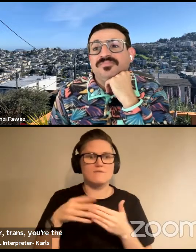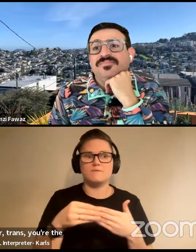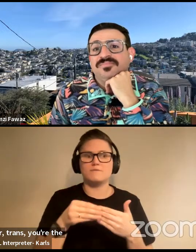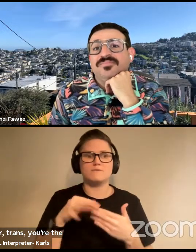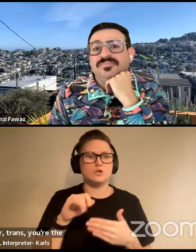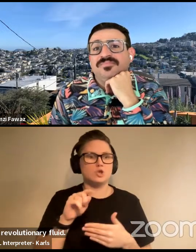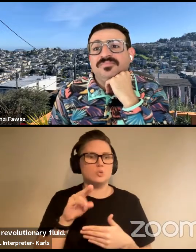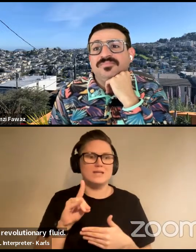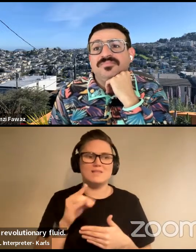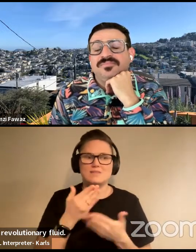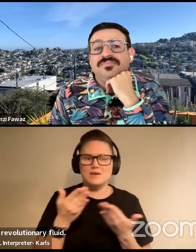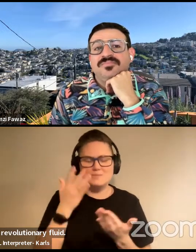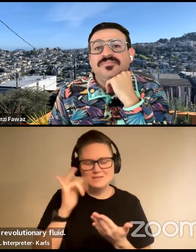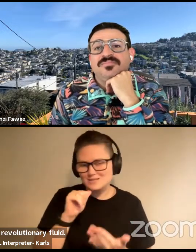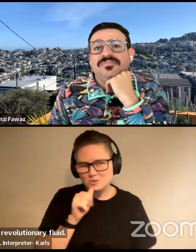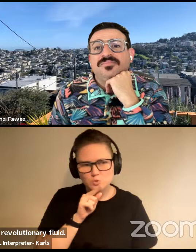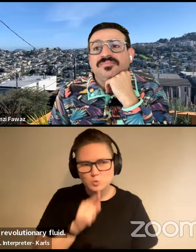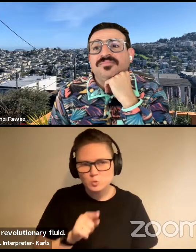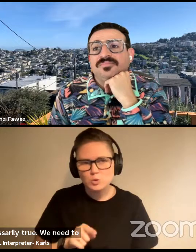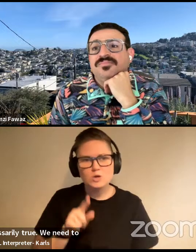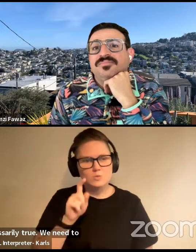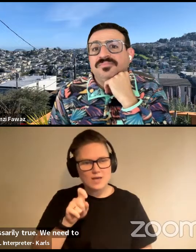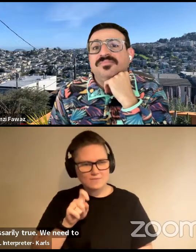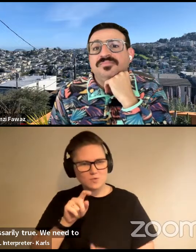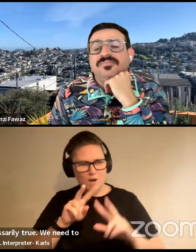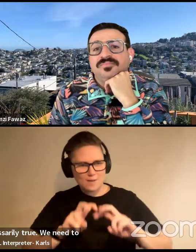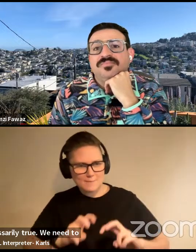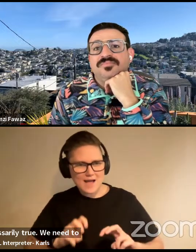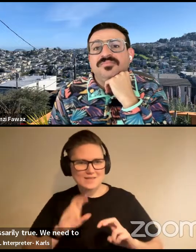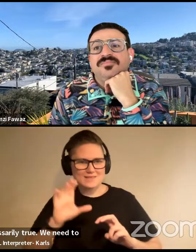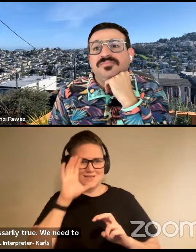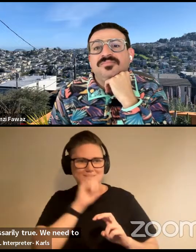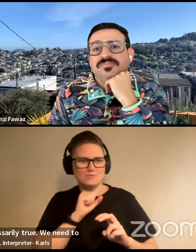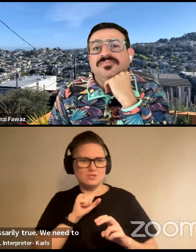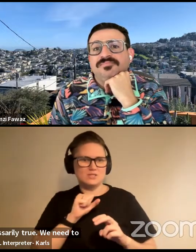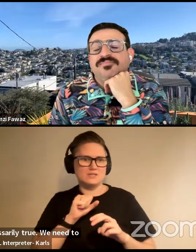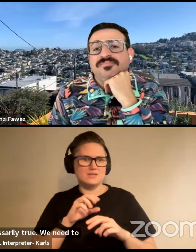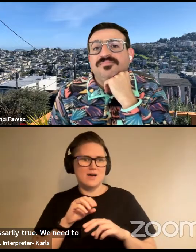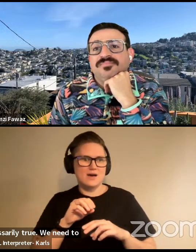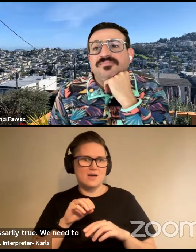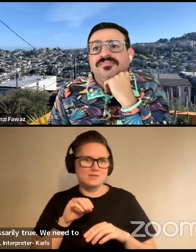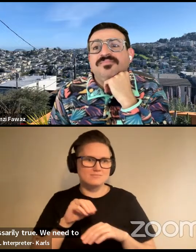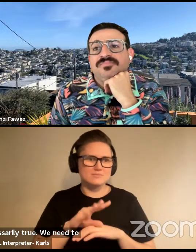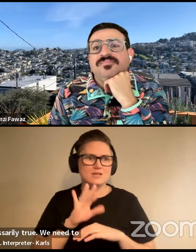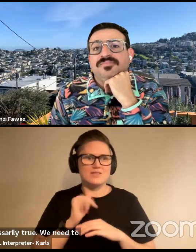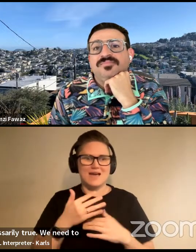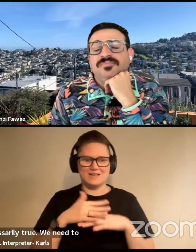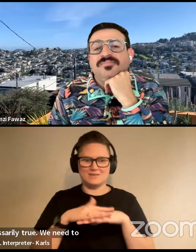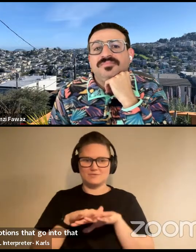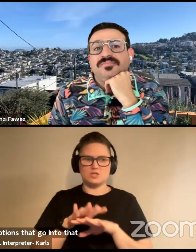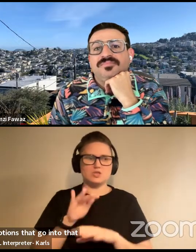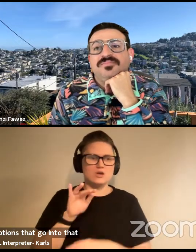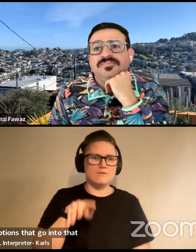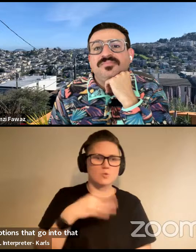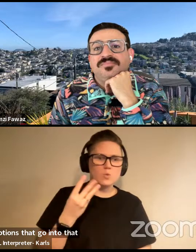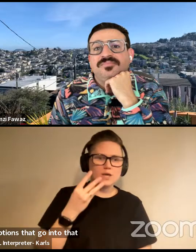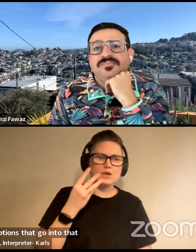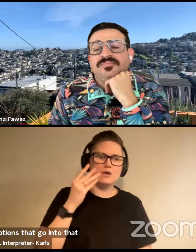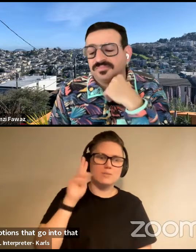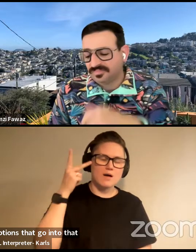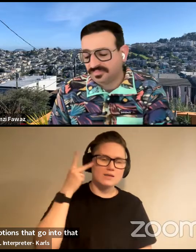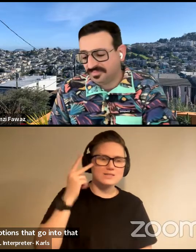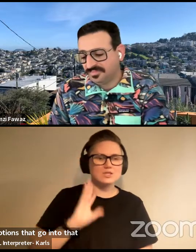necessarily true. We need to kind of like unpack the assumptions that go into that kind of conflation of a queer politics or a trans politics